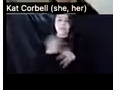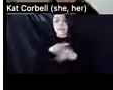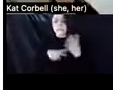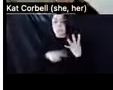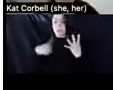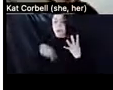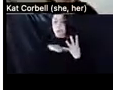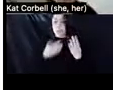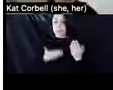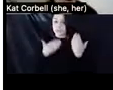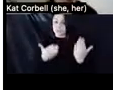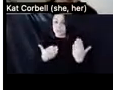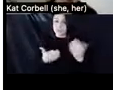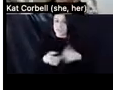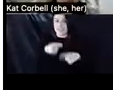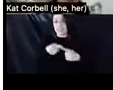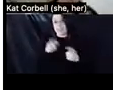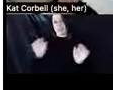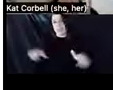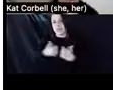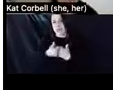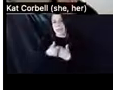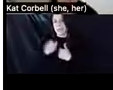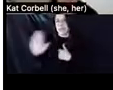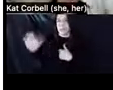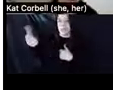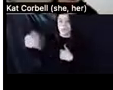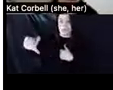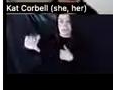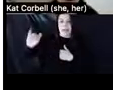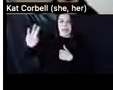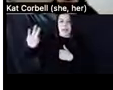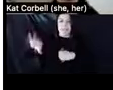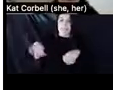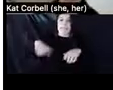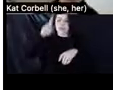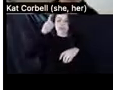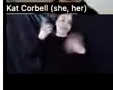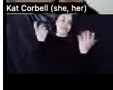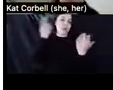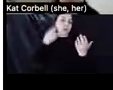to challenge their refusal or denial of reasonable accommodations.